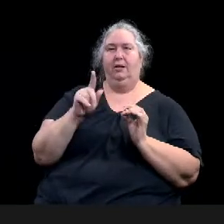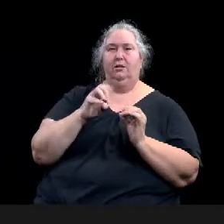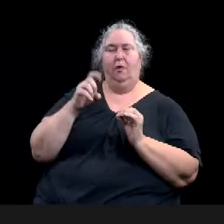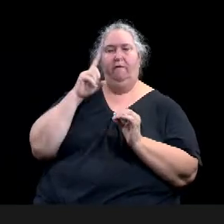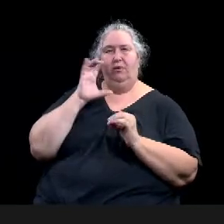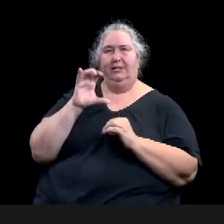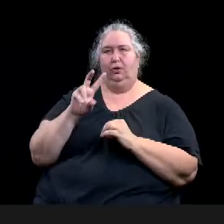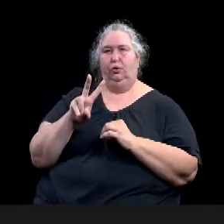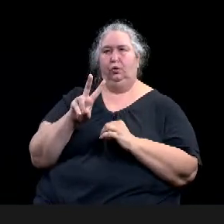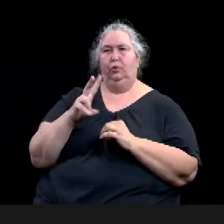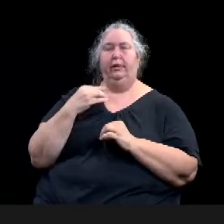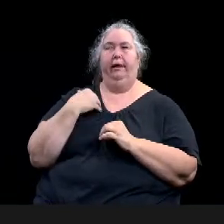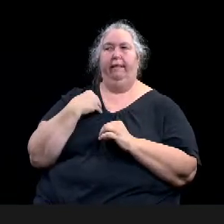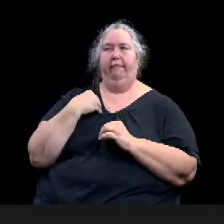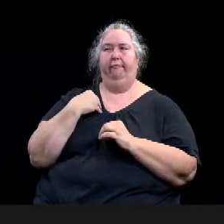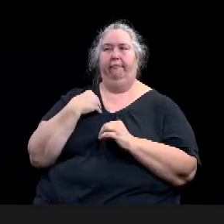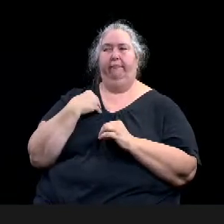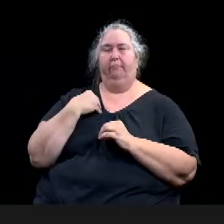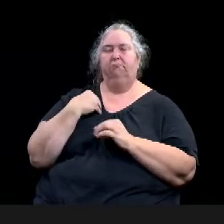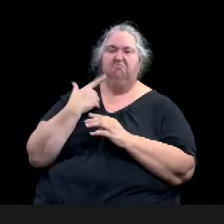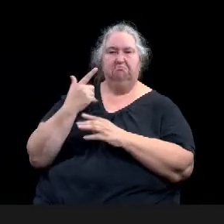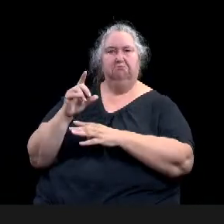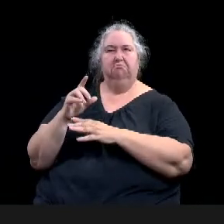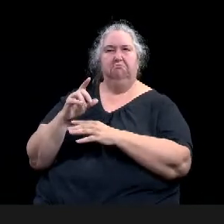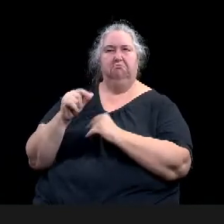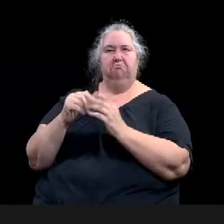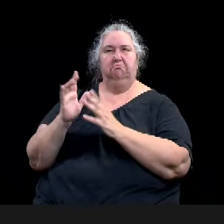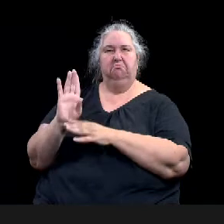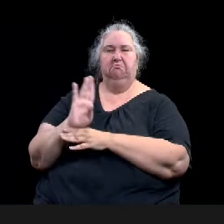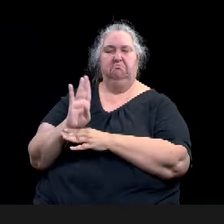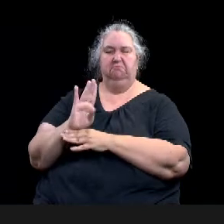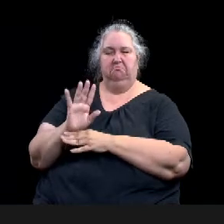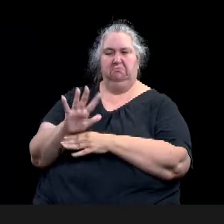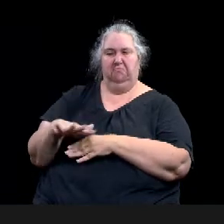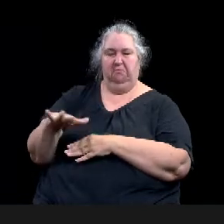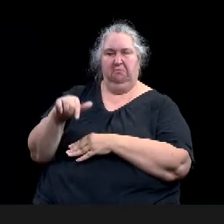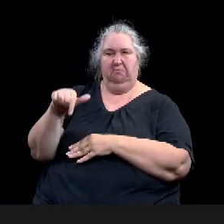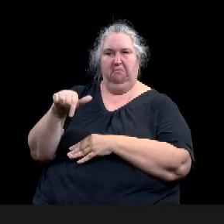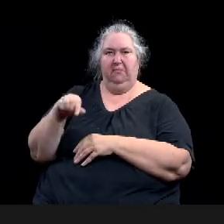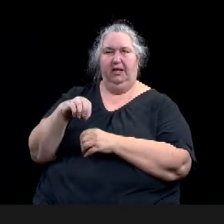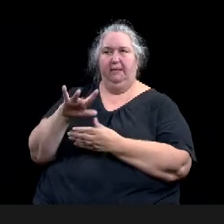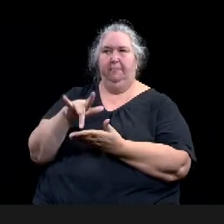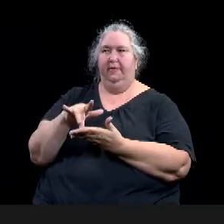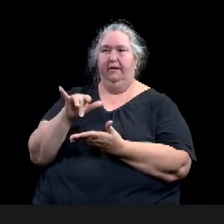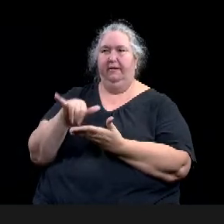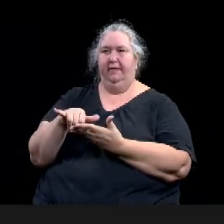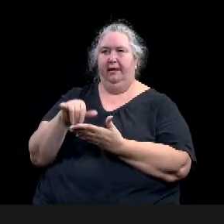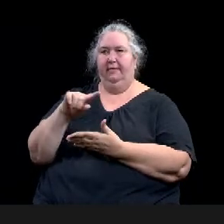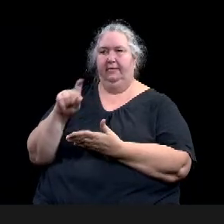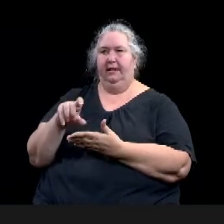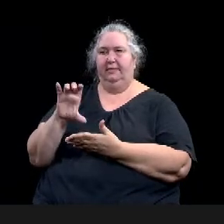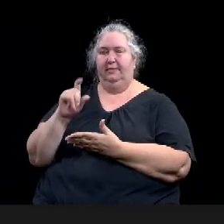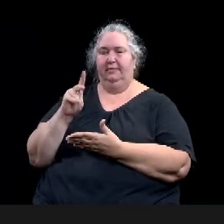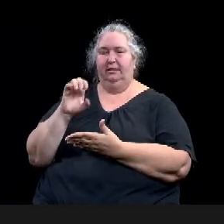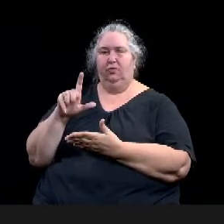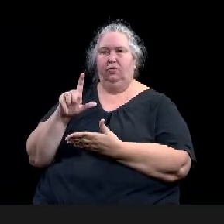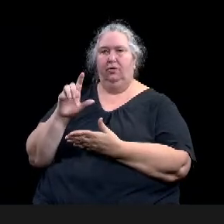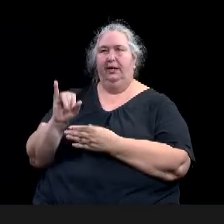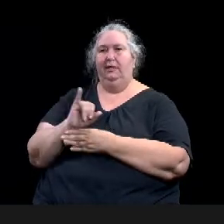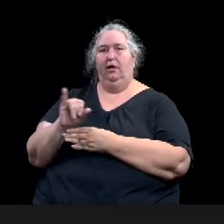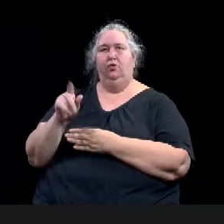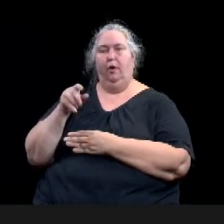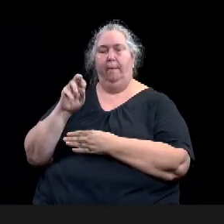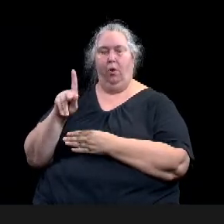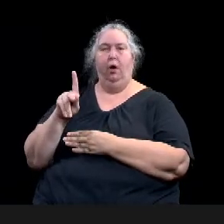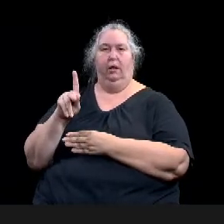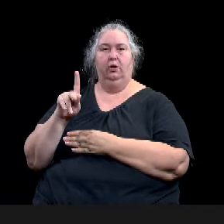central industrial park, uh, to serve that area out there. Uh, and, uh, plan commission does recommend approval that one eight